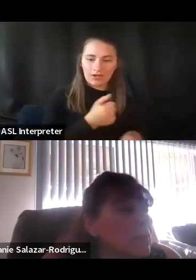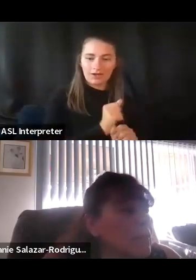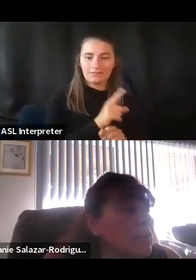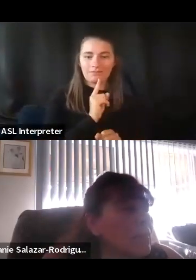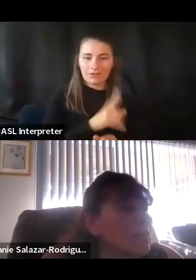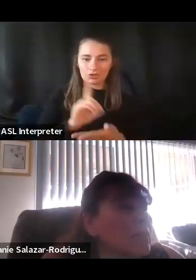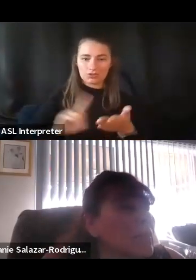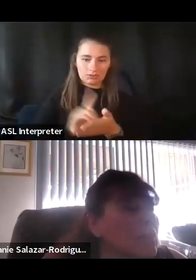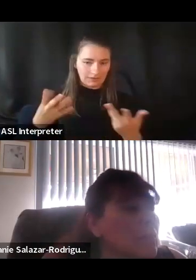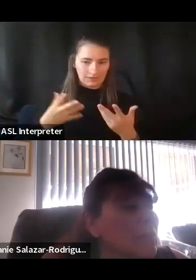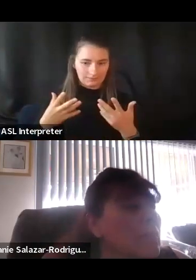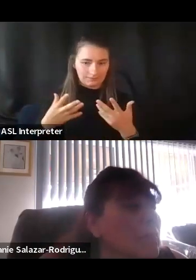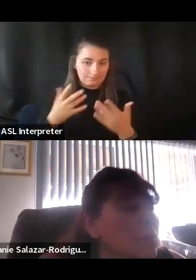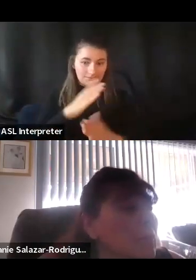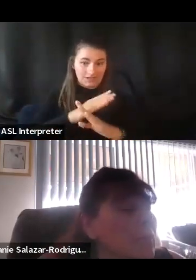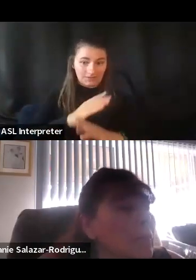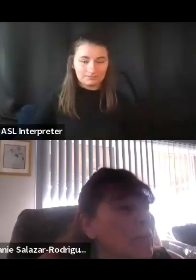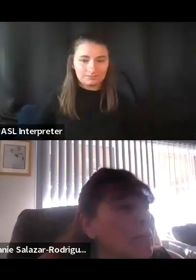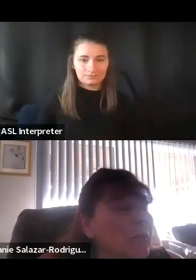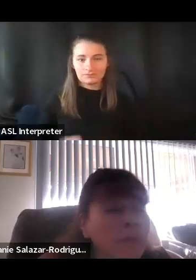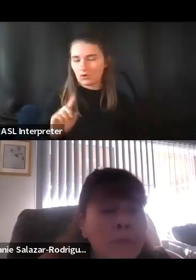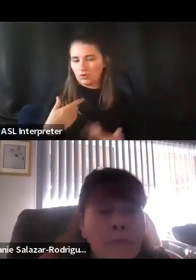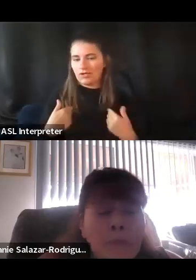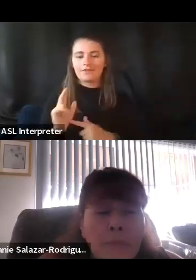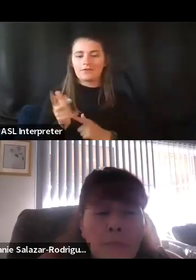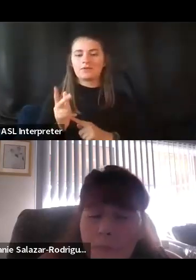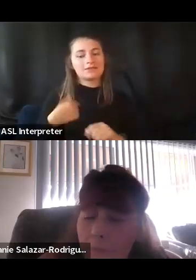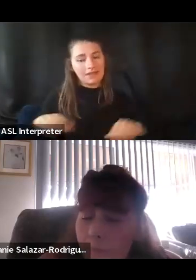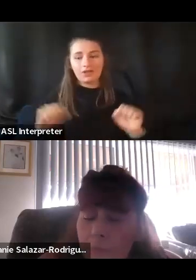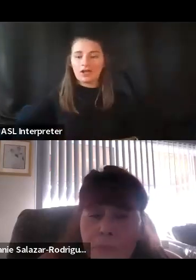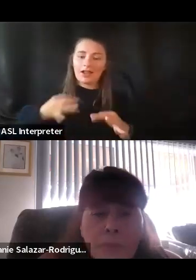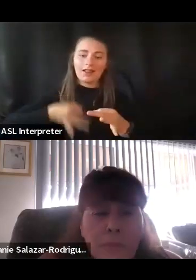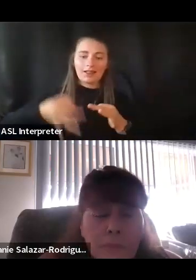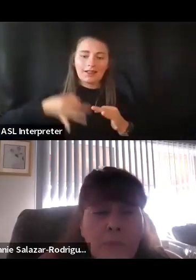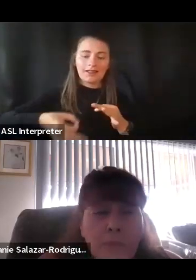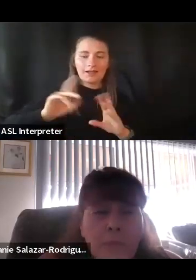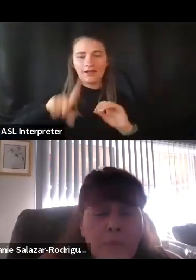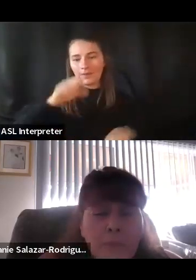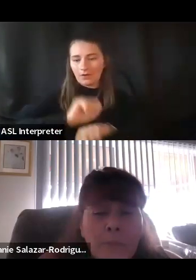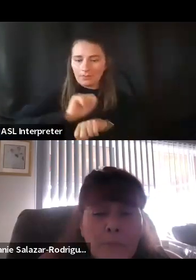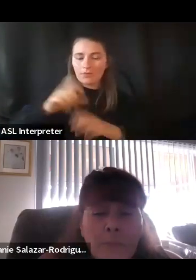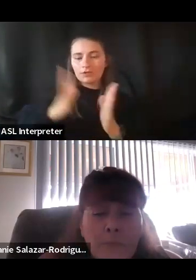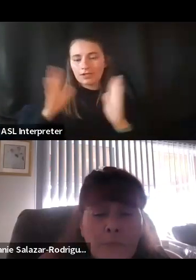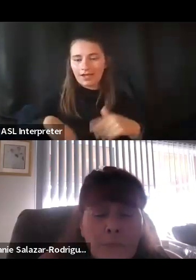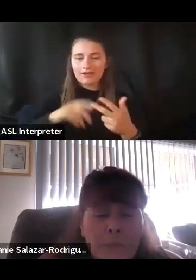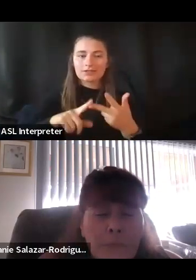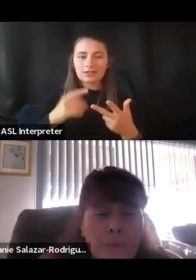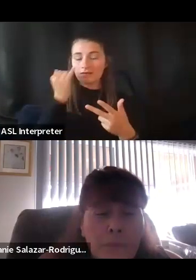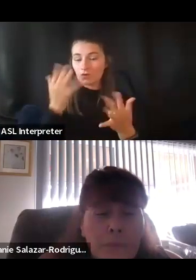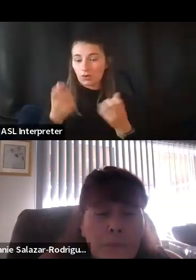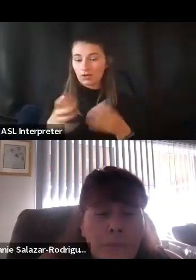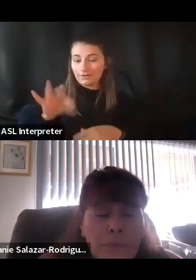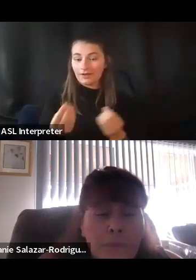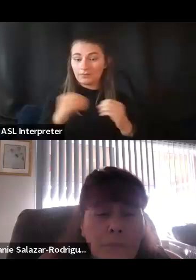stopping that discrimination. I only get three minutes, so I could keep going on and on about the different employment, housing. If you want to find out more,